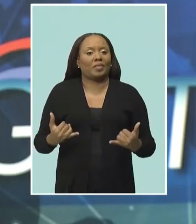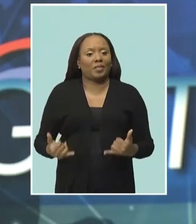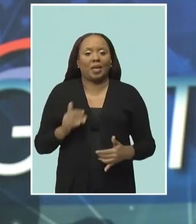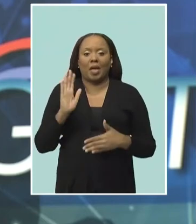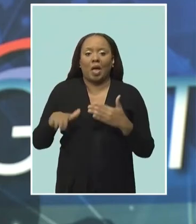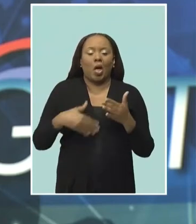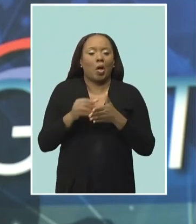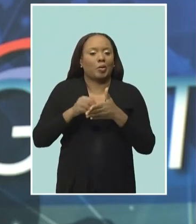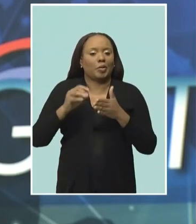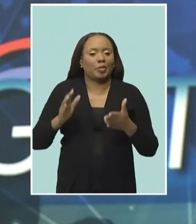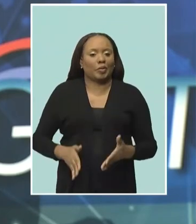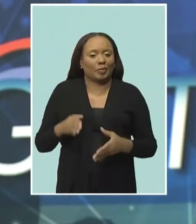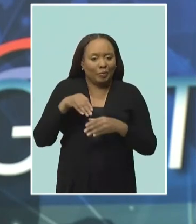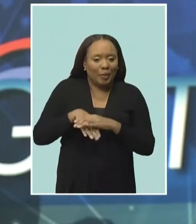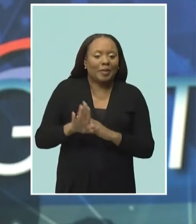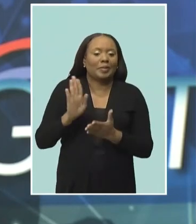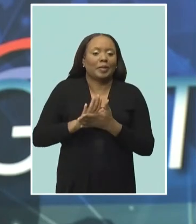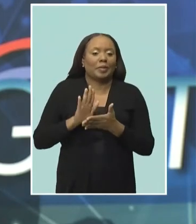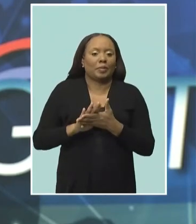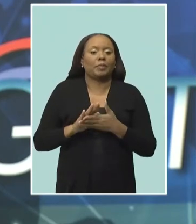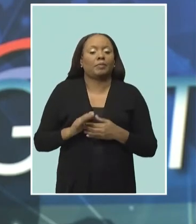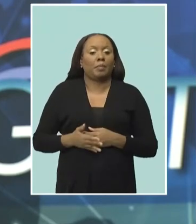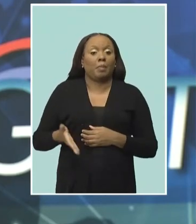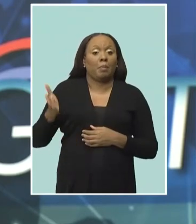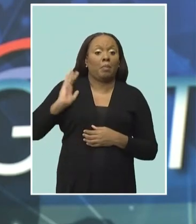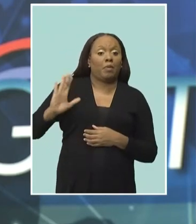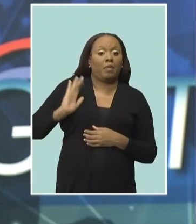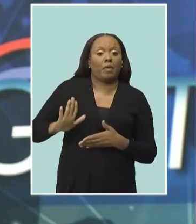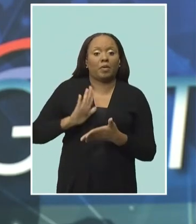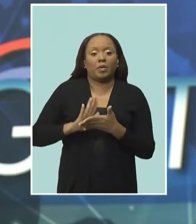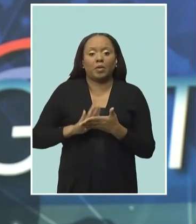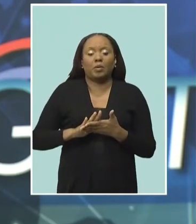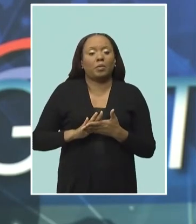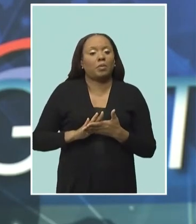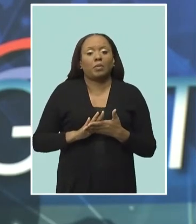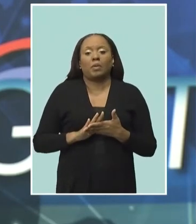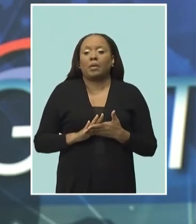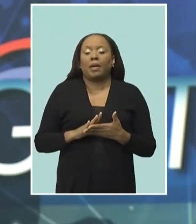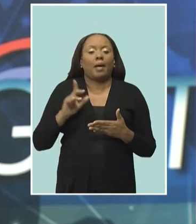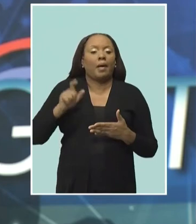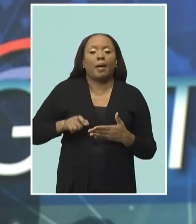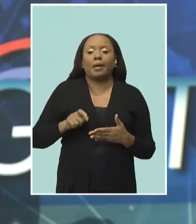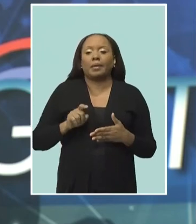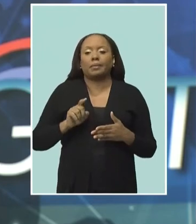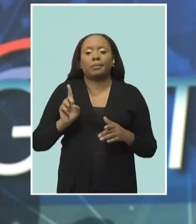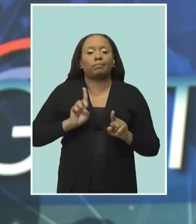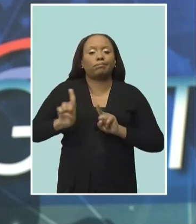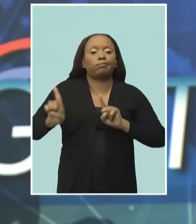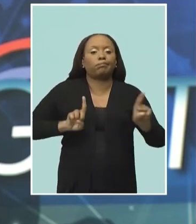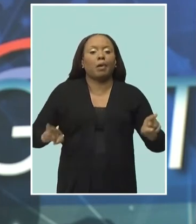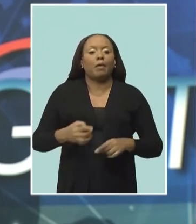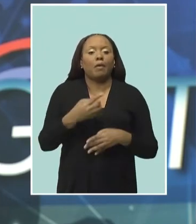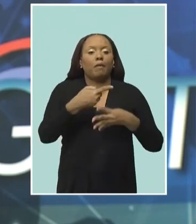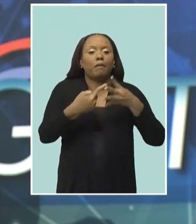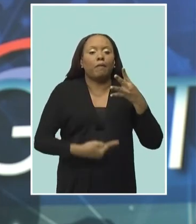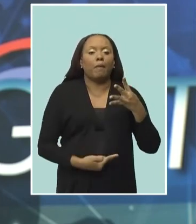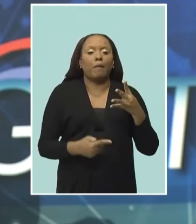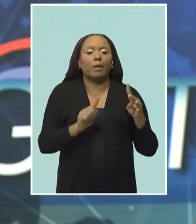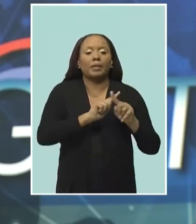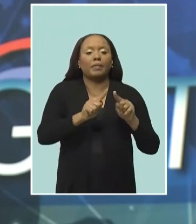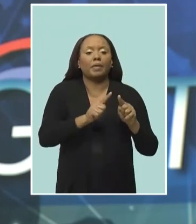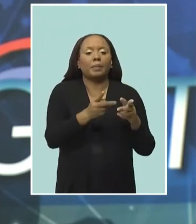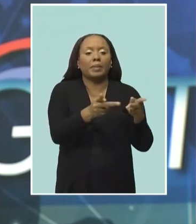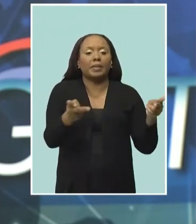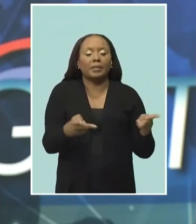today. Over the past two terms, the school has been holding classes at four different locations as officials work to determine the source of the